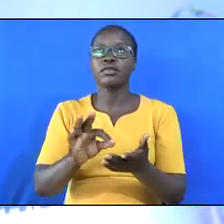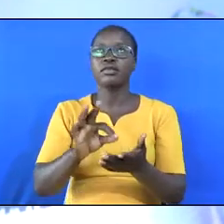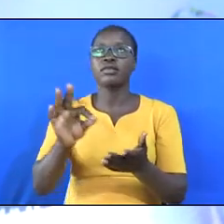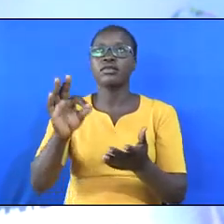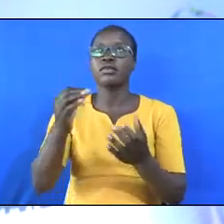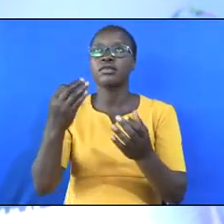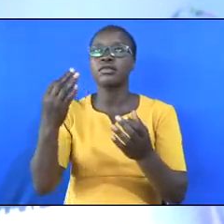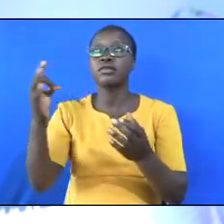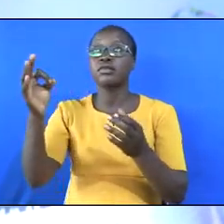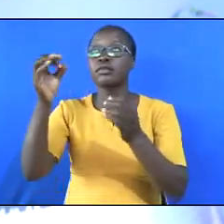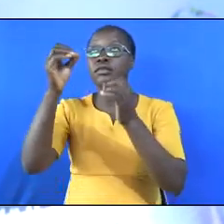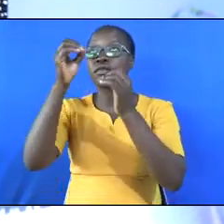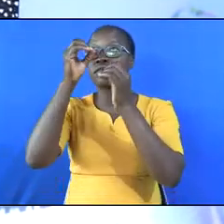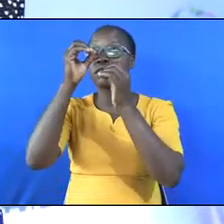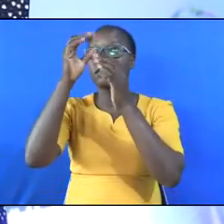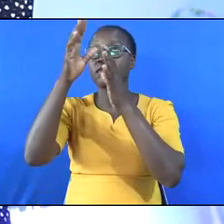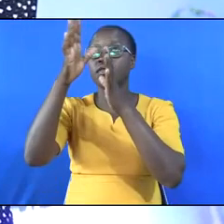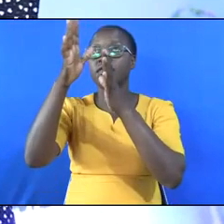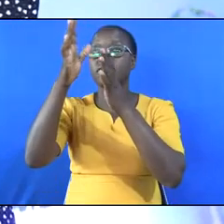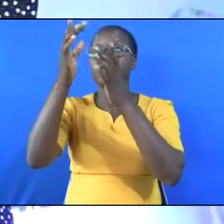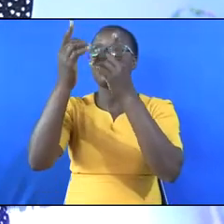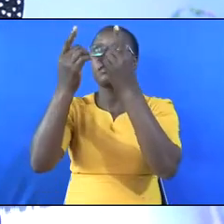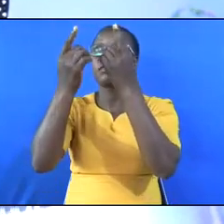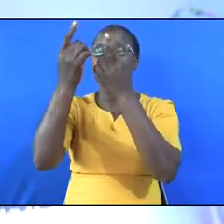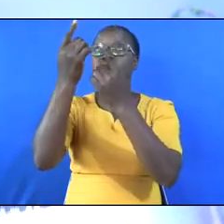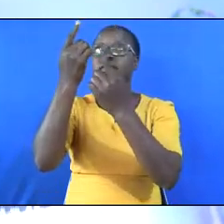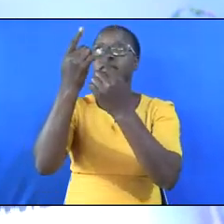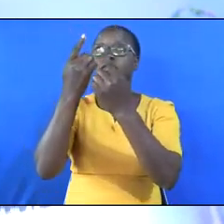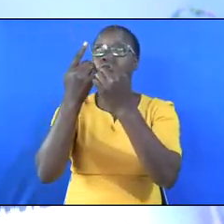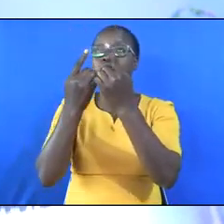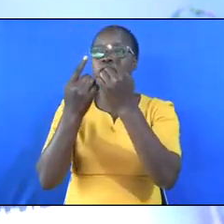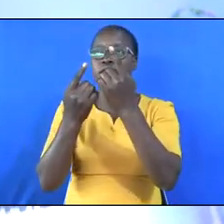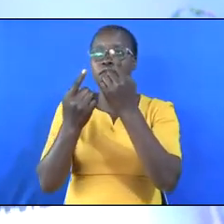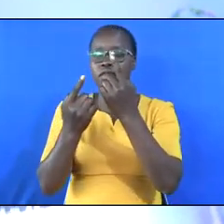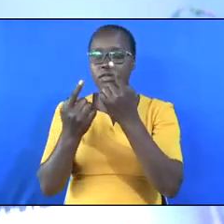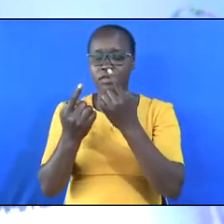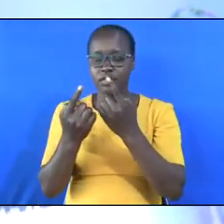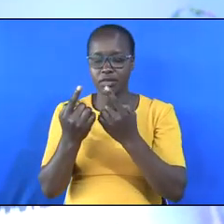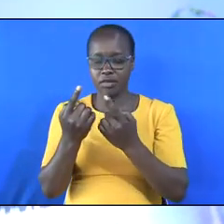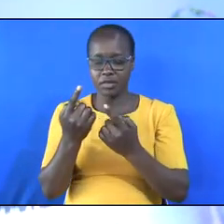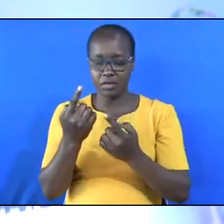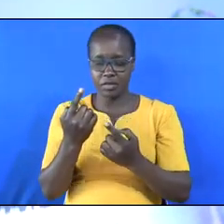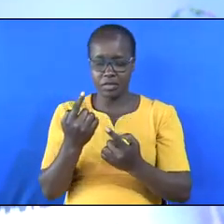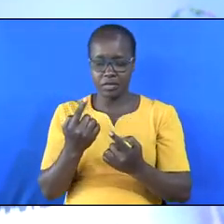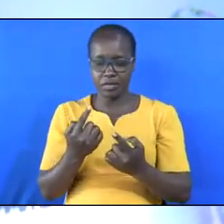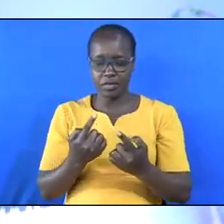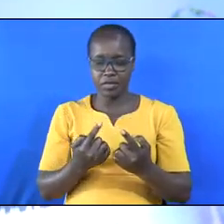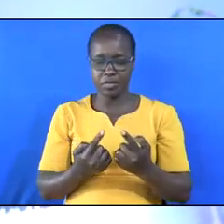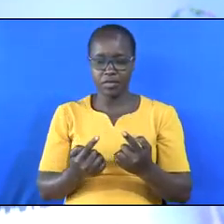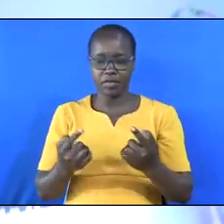May the Spirit of the Lord come down.